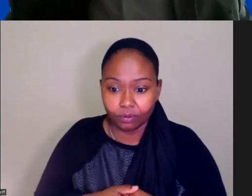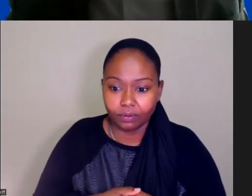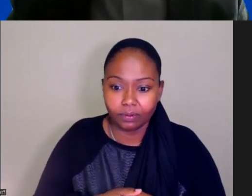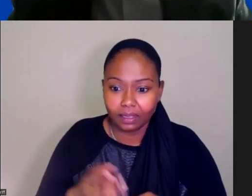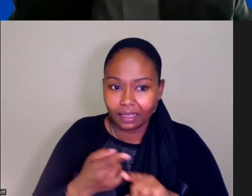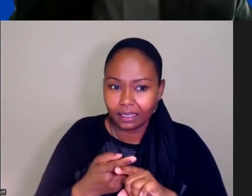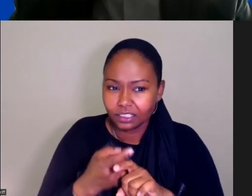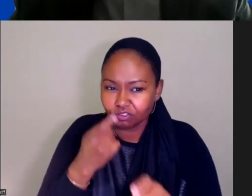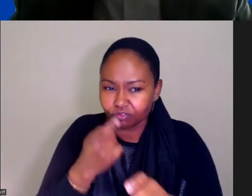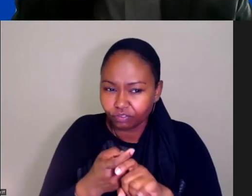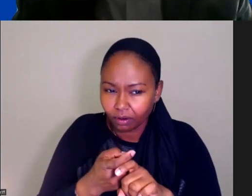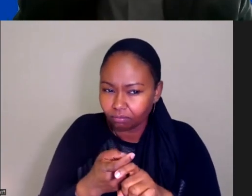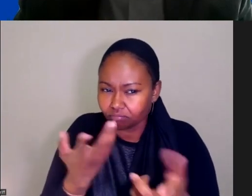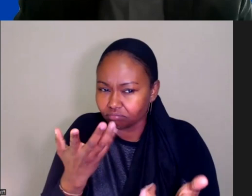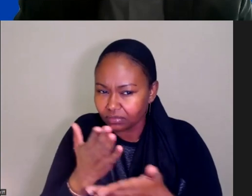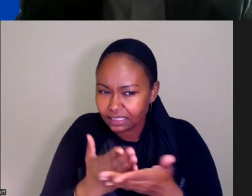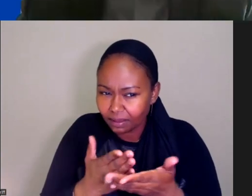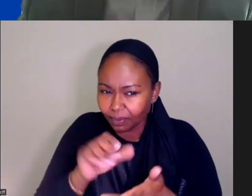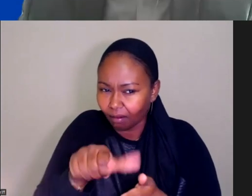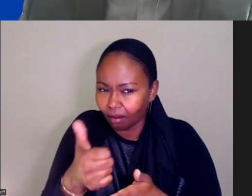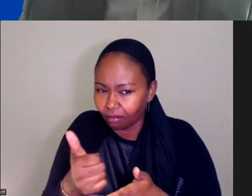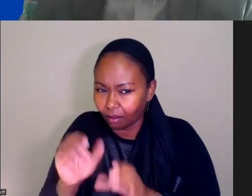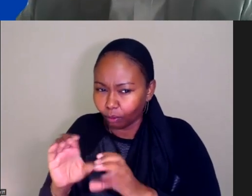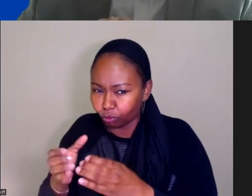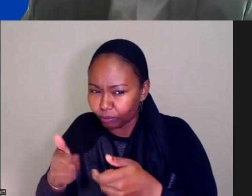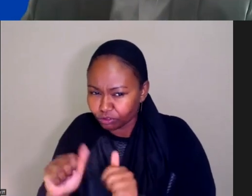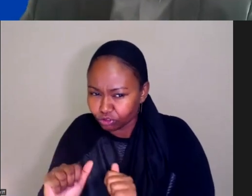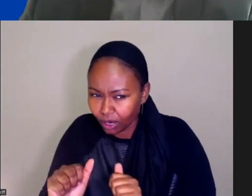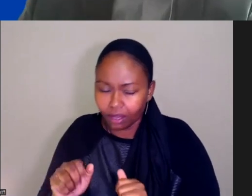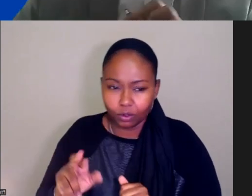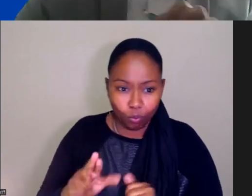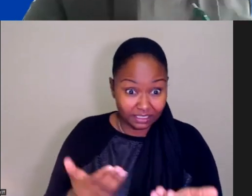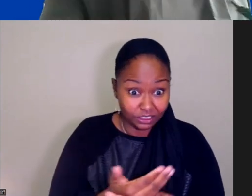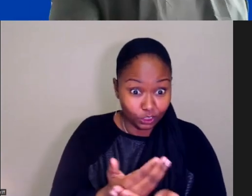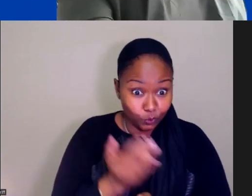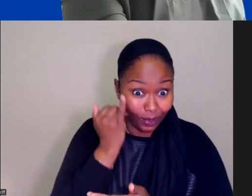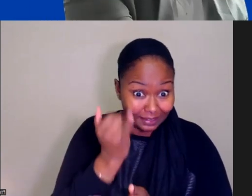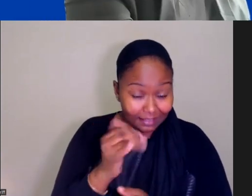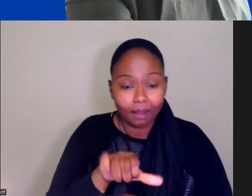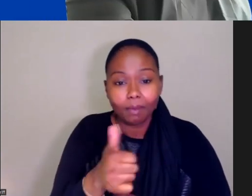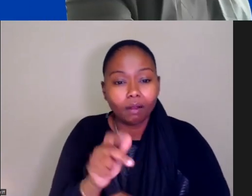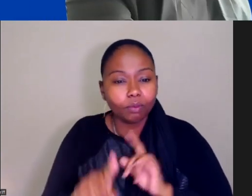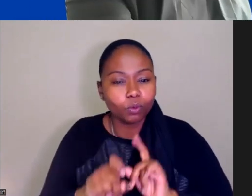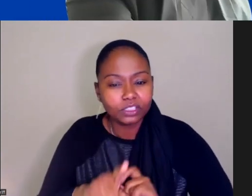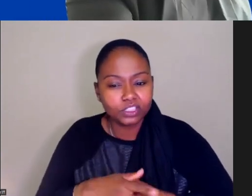that somebody else has tried or whether you're really in new territory here. And then my other set of questions would be around,